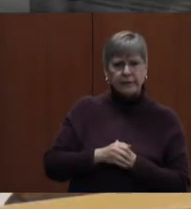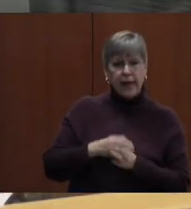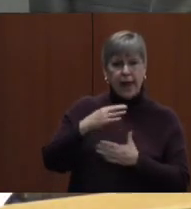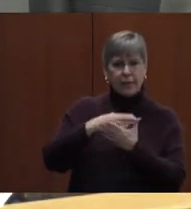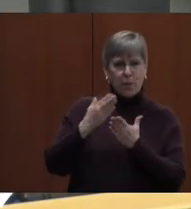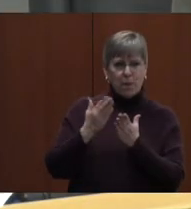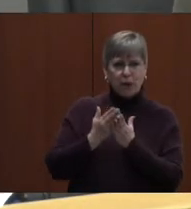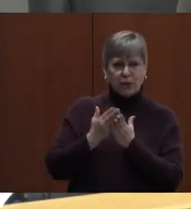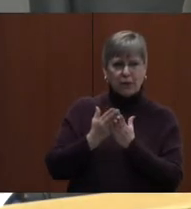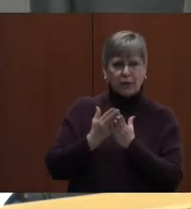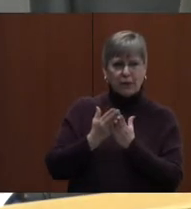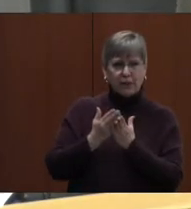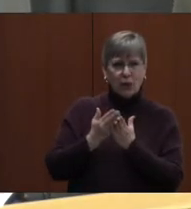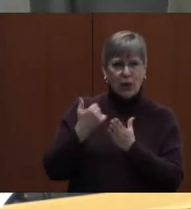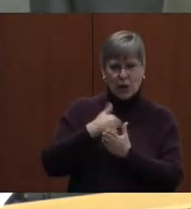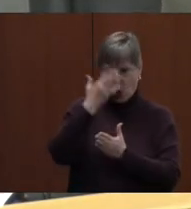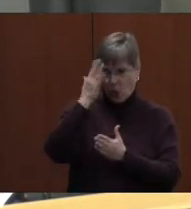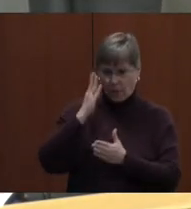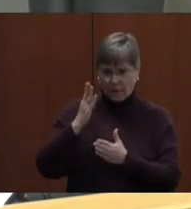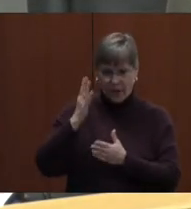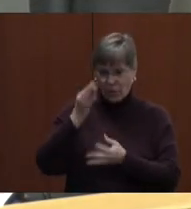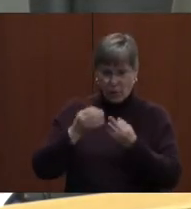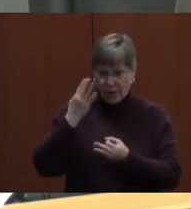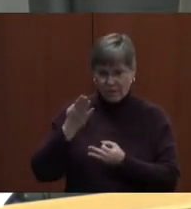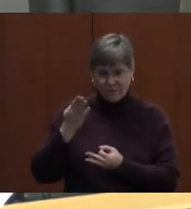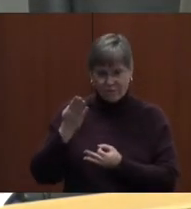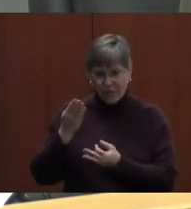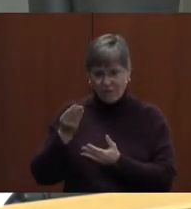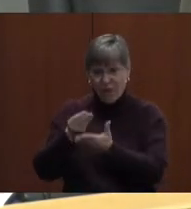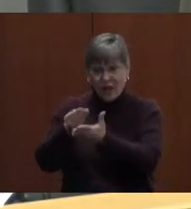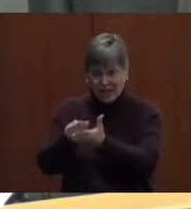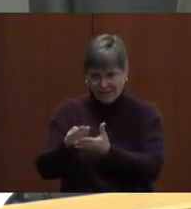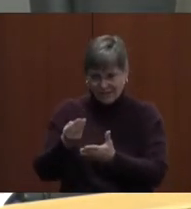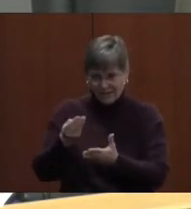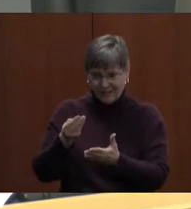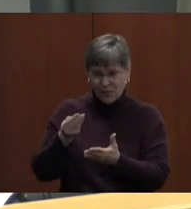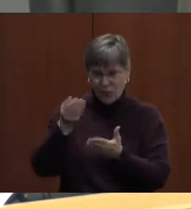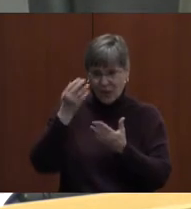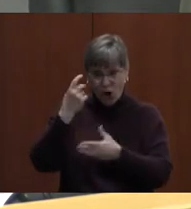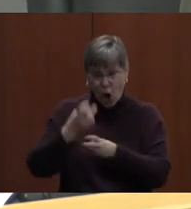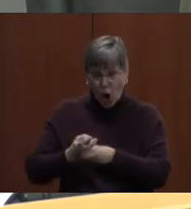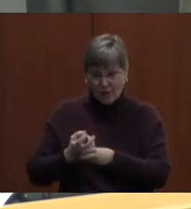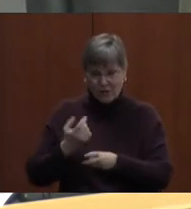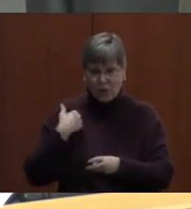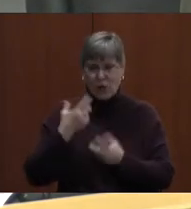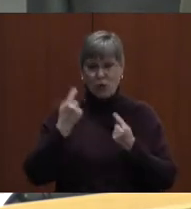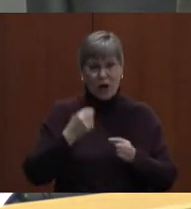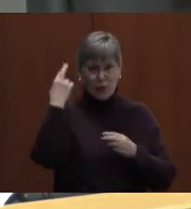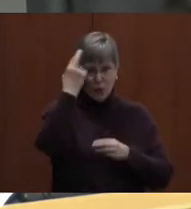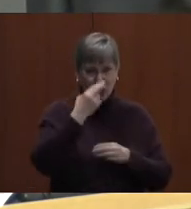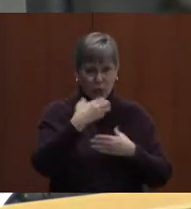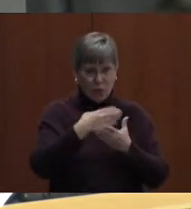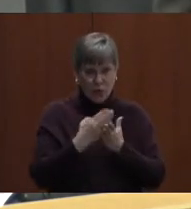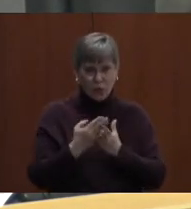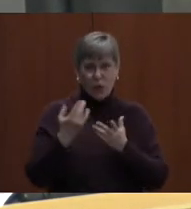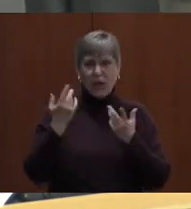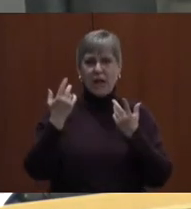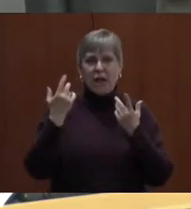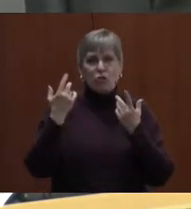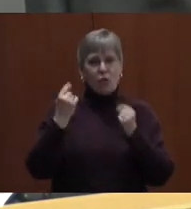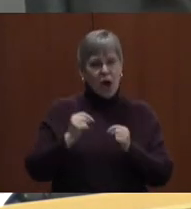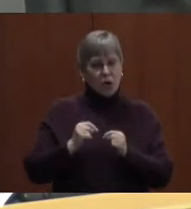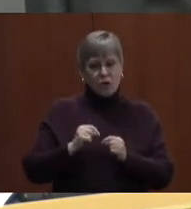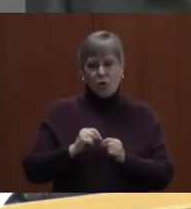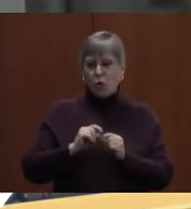a budget that we don't even know it's going to be funded, it's just hard to say, Mr. Gussford, we've tried to be reasonable with the budget. Again, we've tried to funnel as many